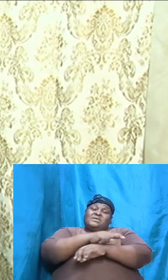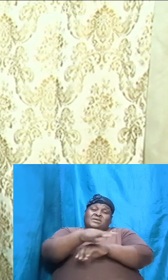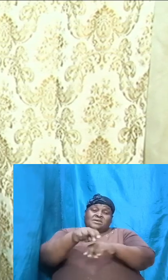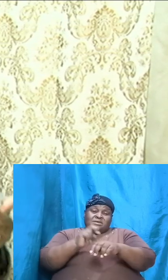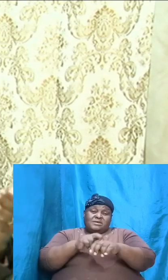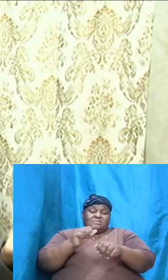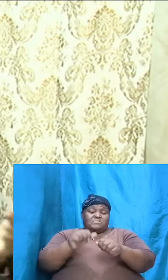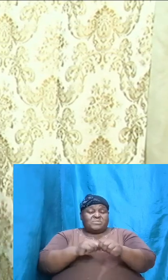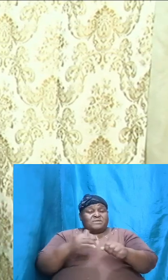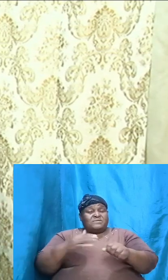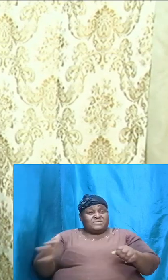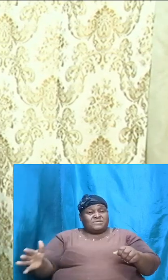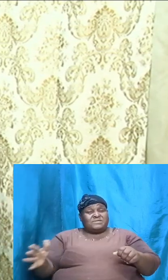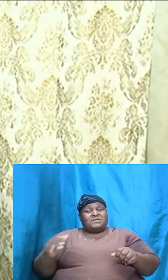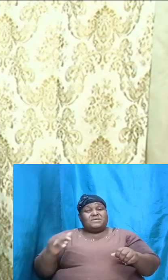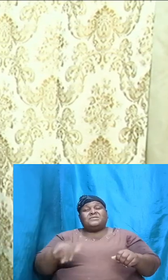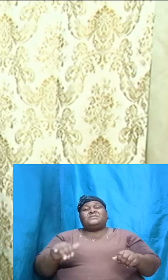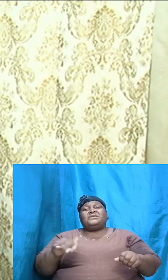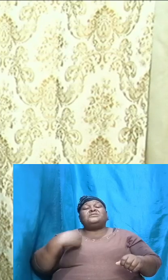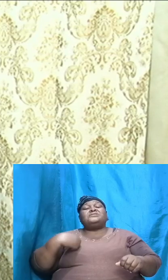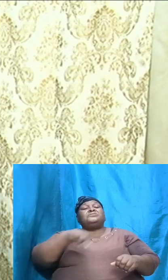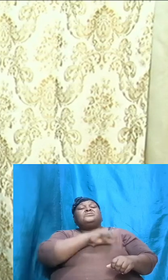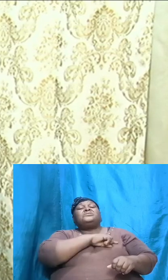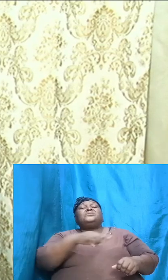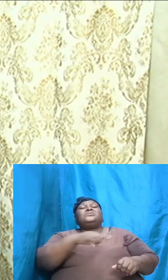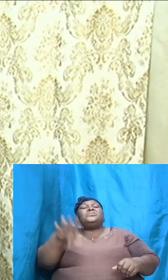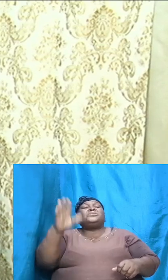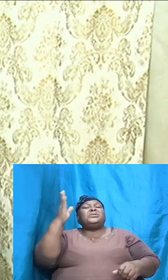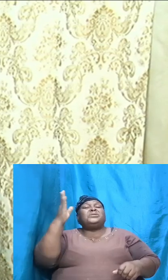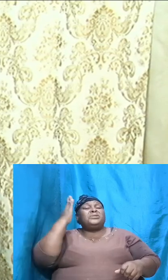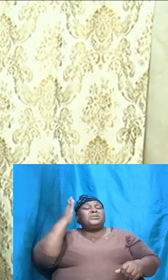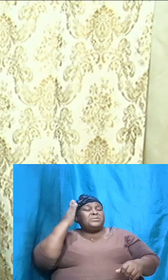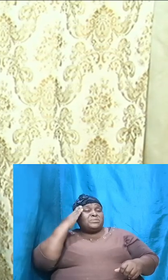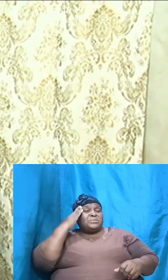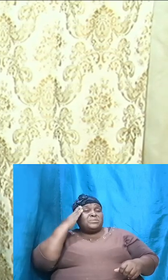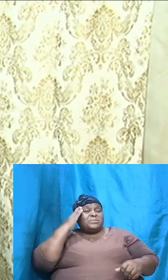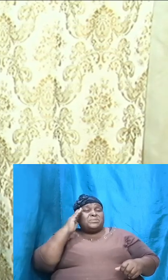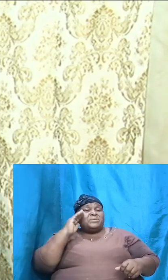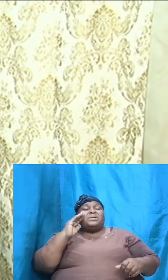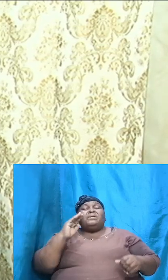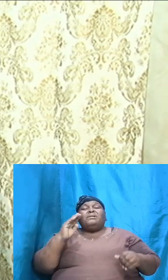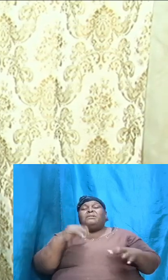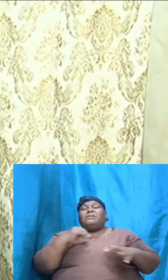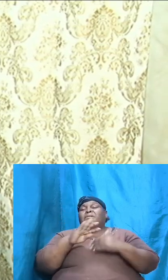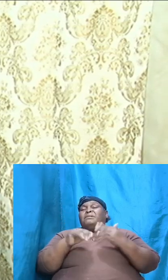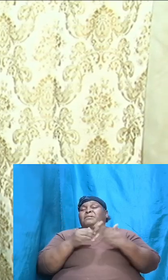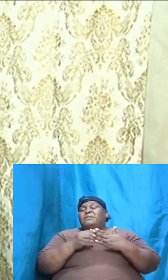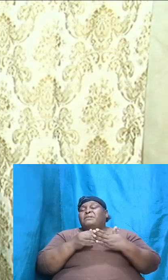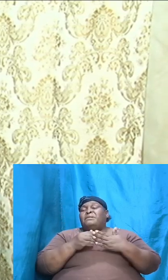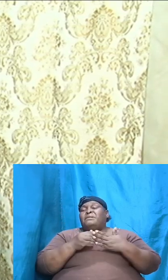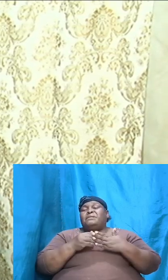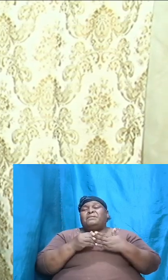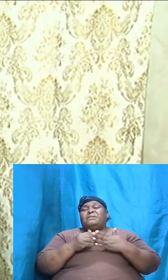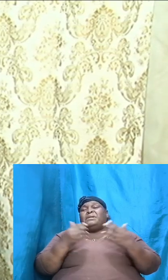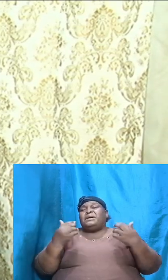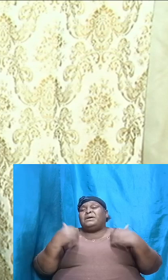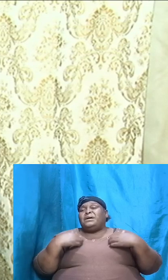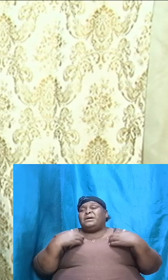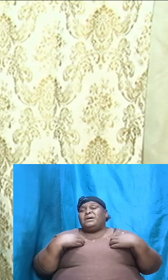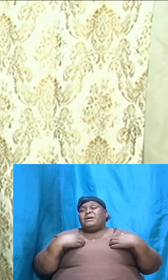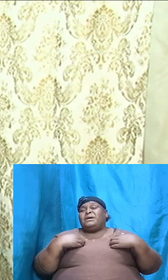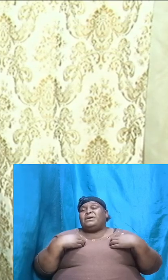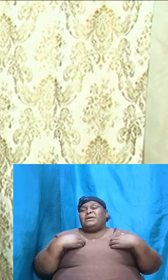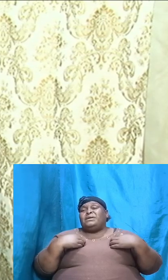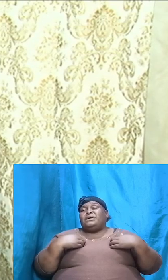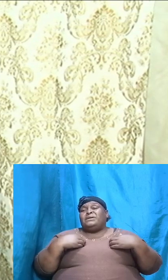of everything that we know. It all had its origins there in the book of Genesis